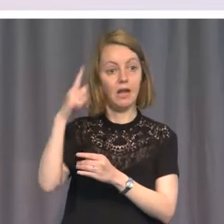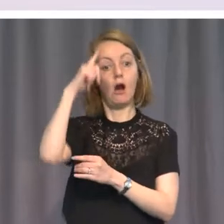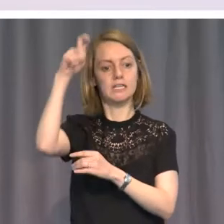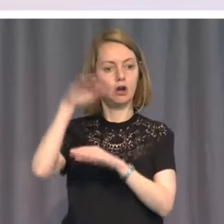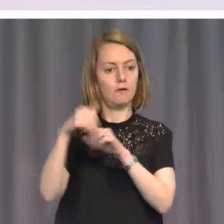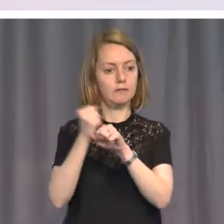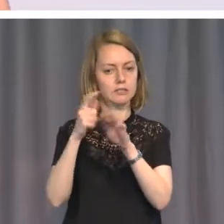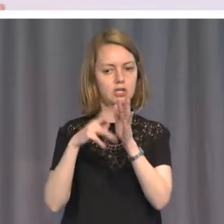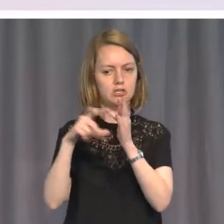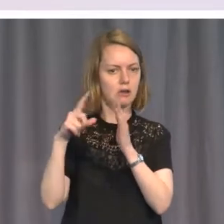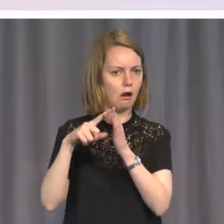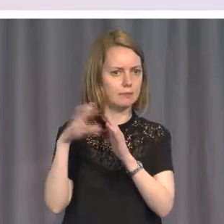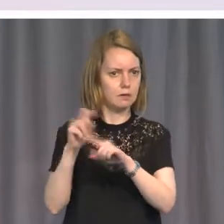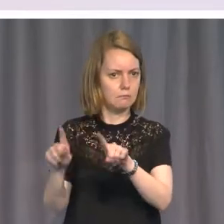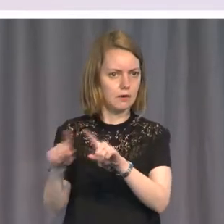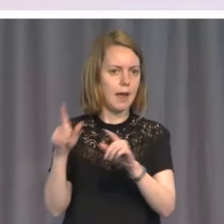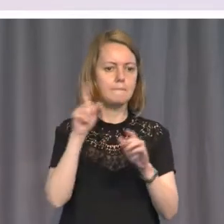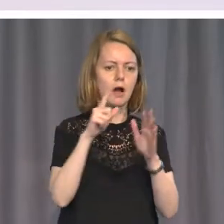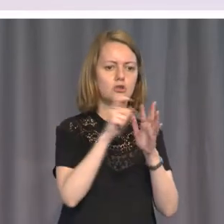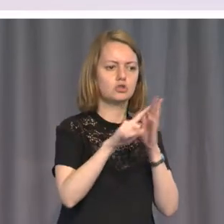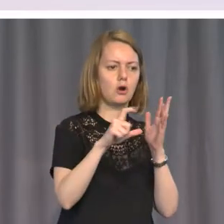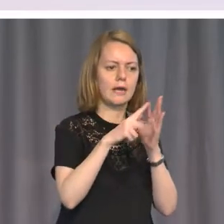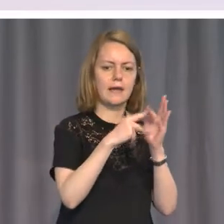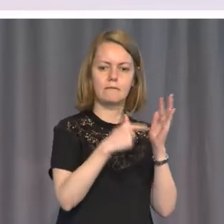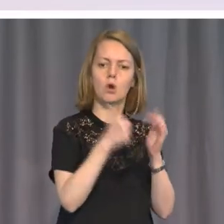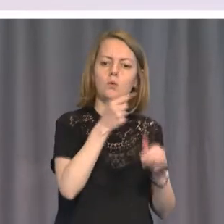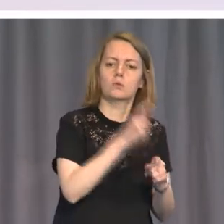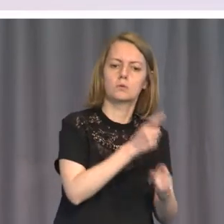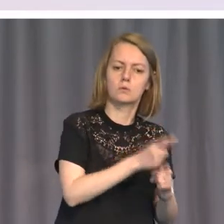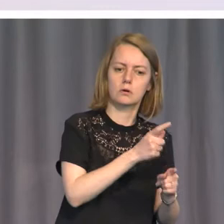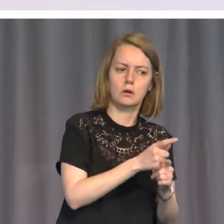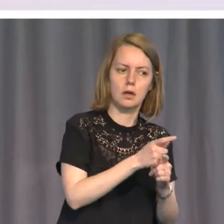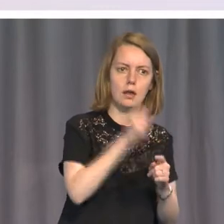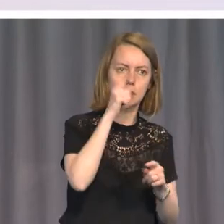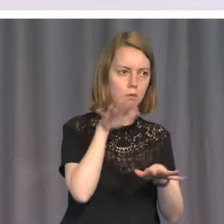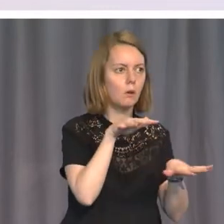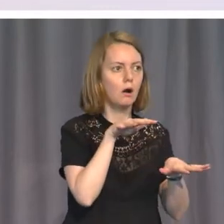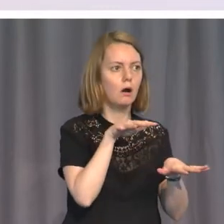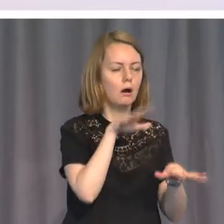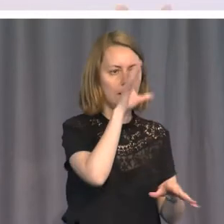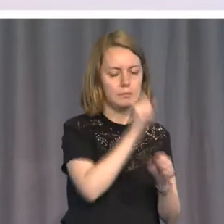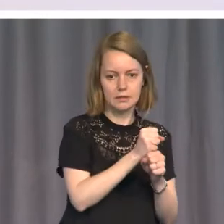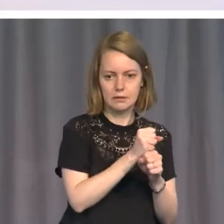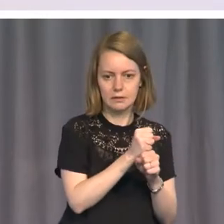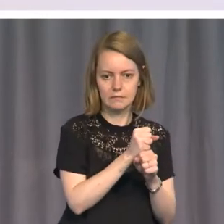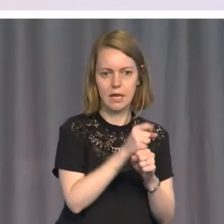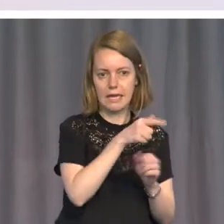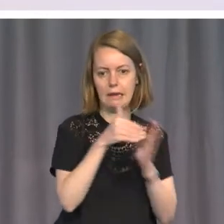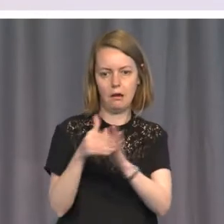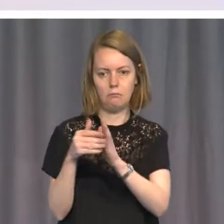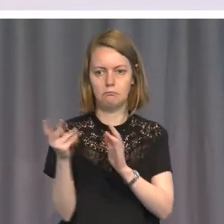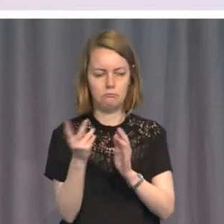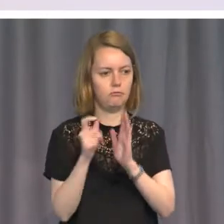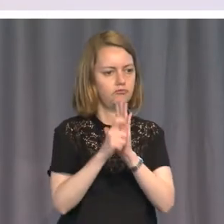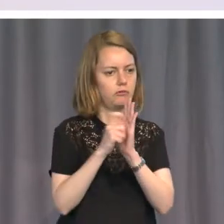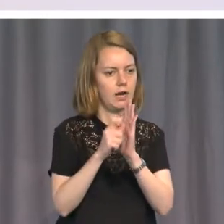genocide. And it was under Evatt's patronage that the Genocide Convention was written. And Evatt was the